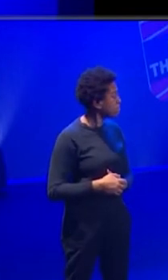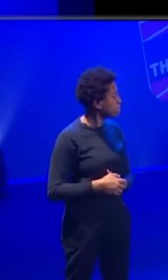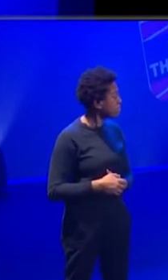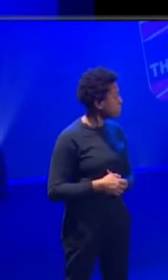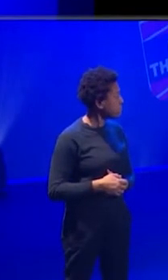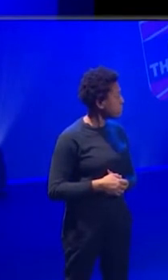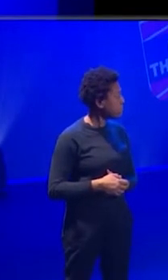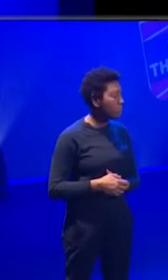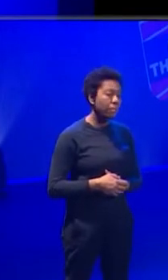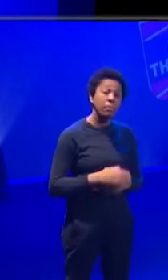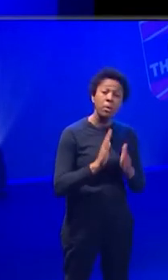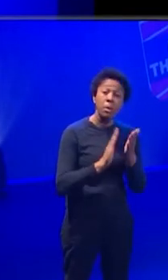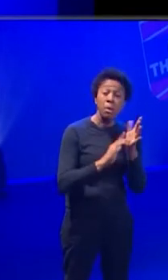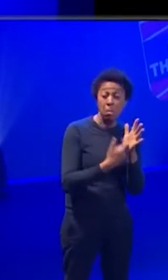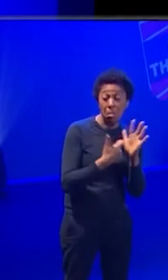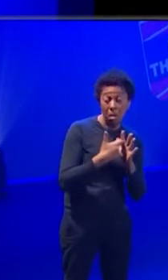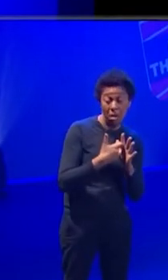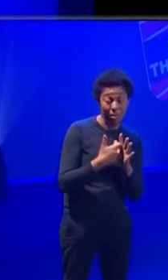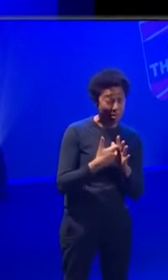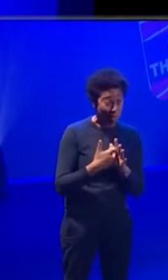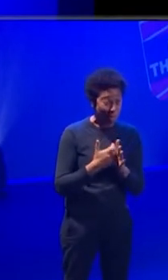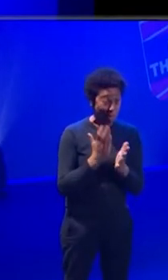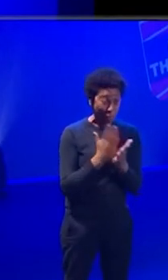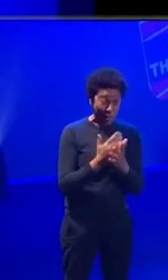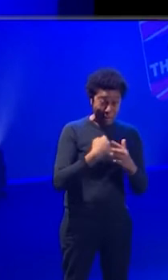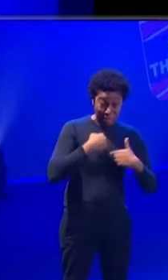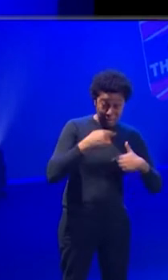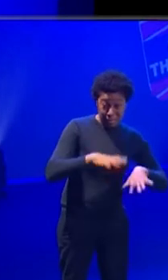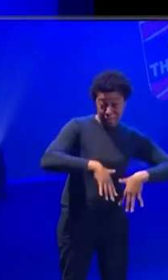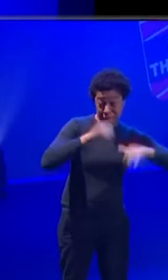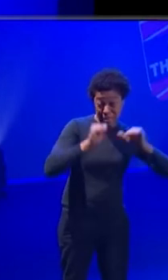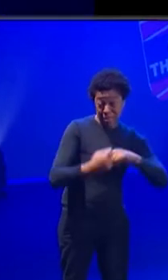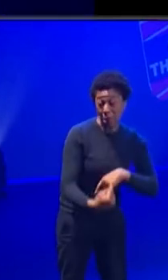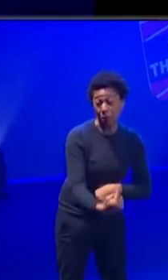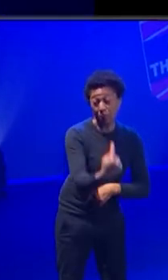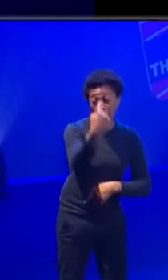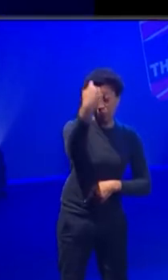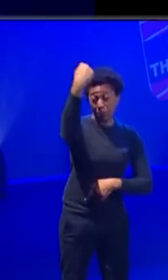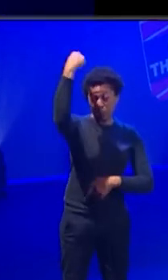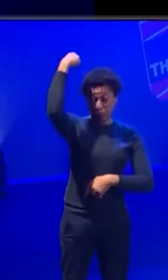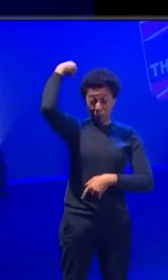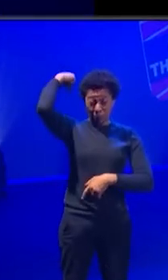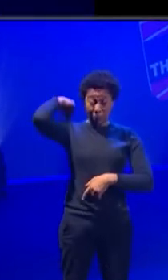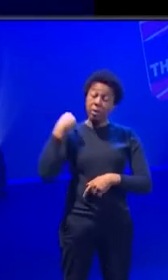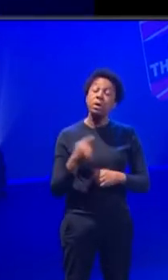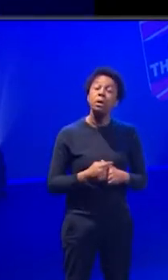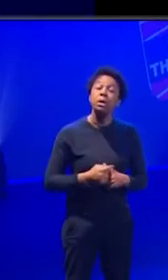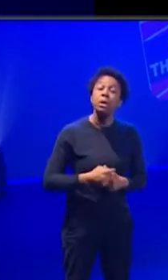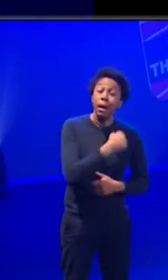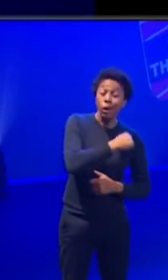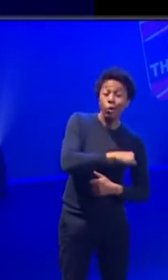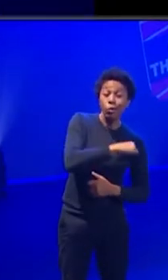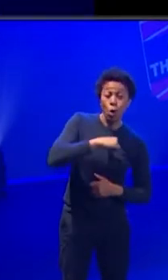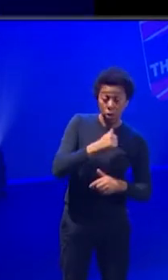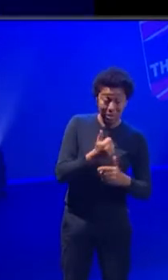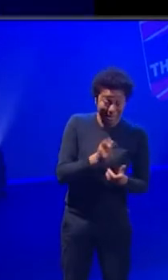It's a long time ago since I started, but I, I think the, I think the honest truth is